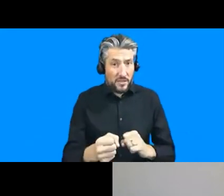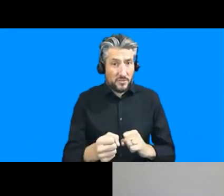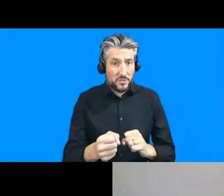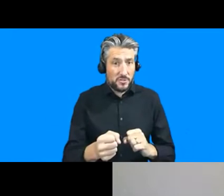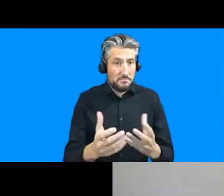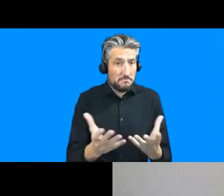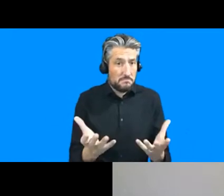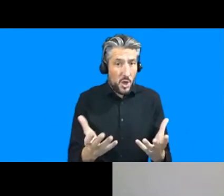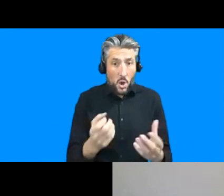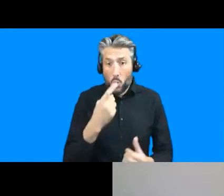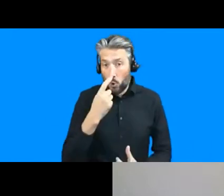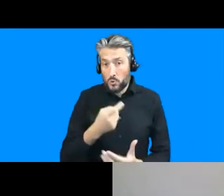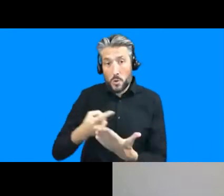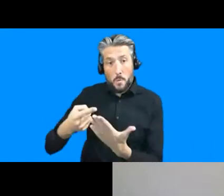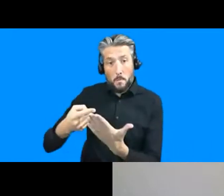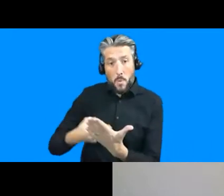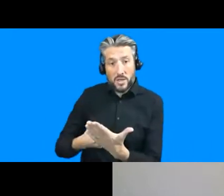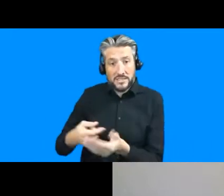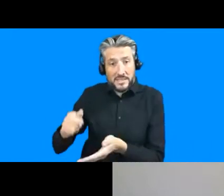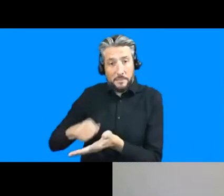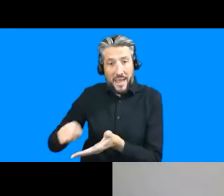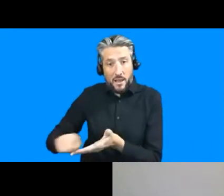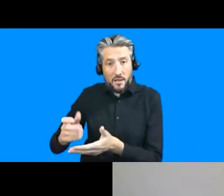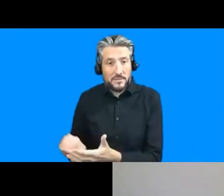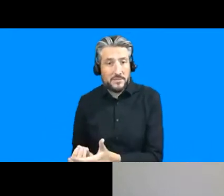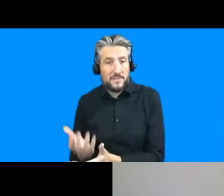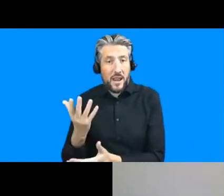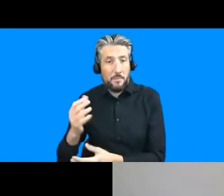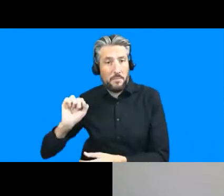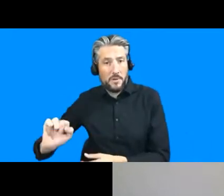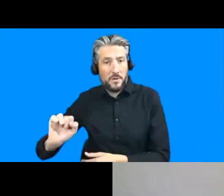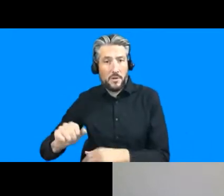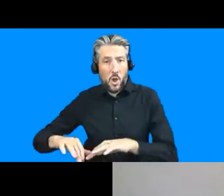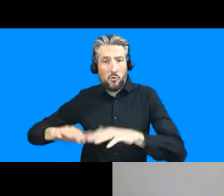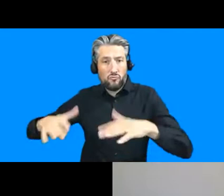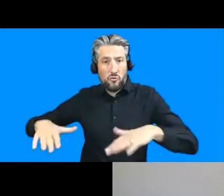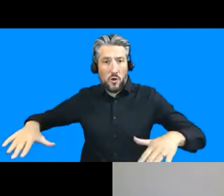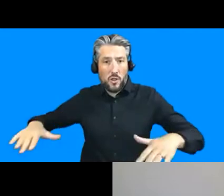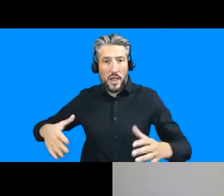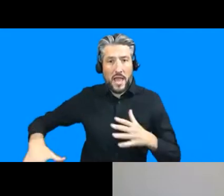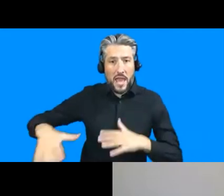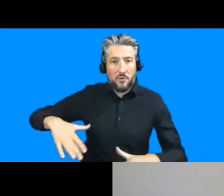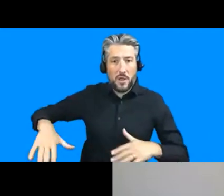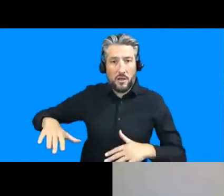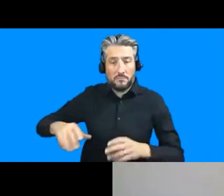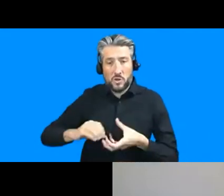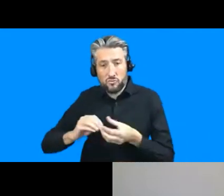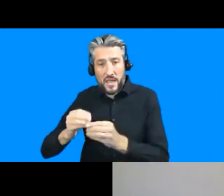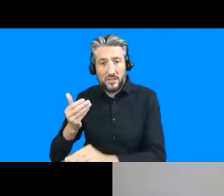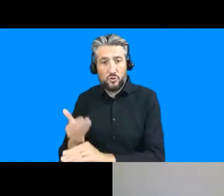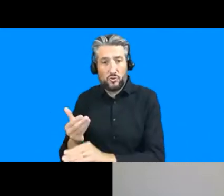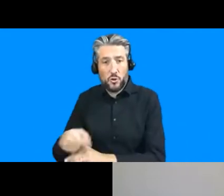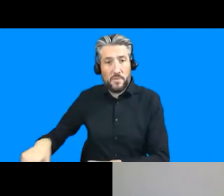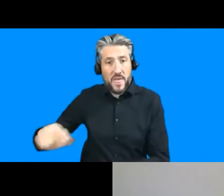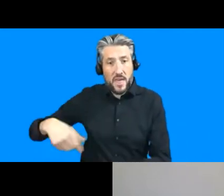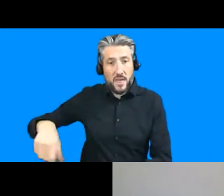to develop rural areas and to develop their infrastructure and job creation um in order to perhaps protect